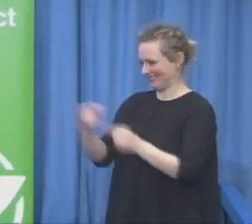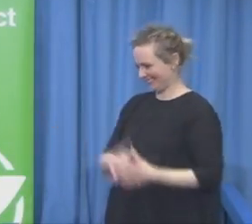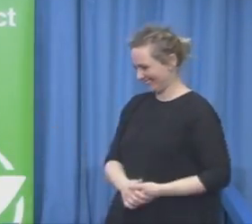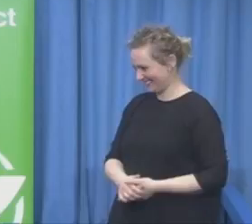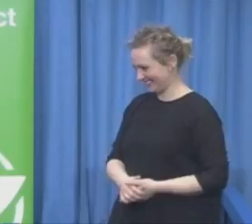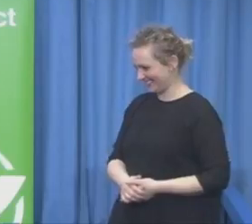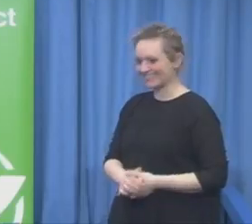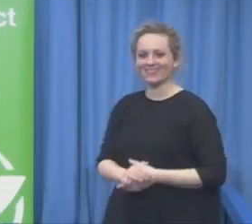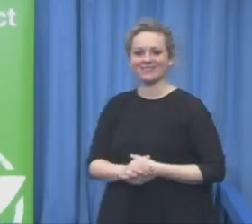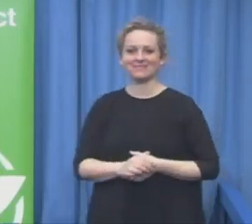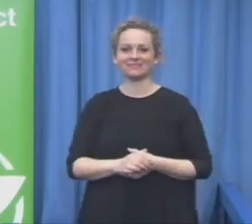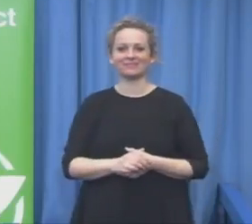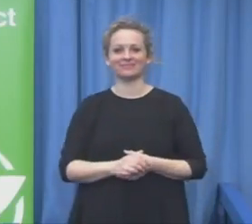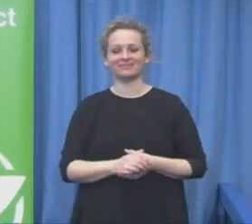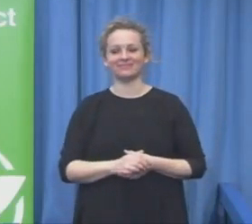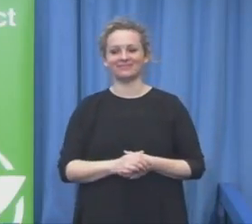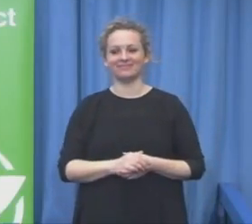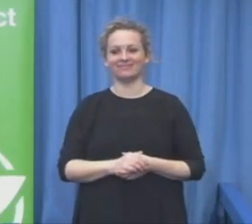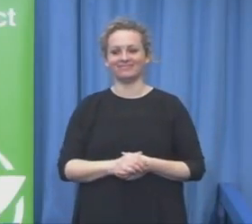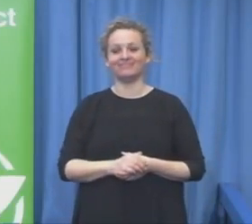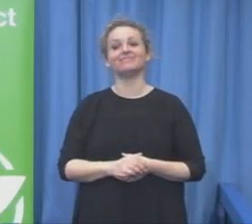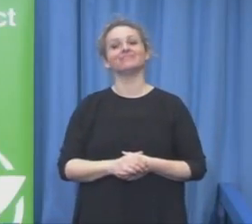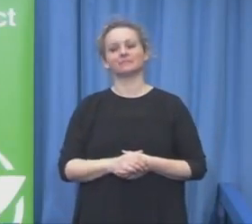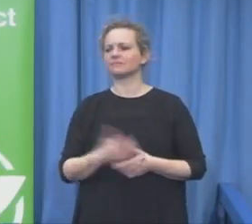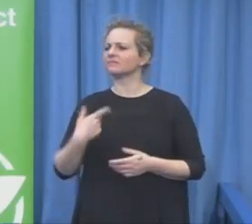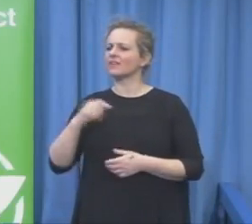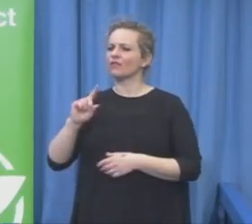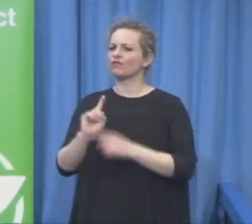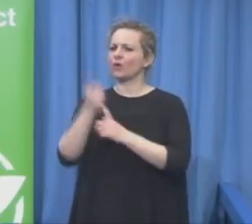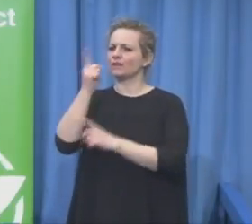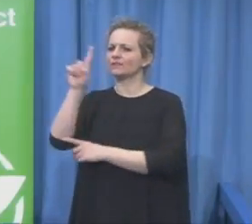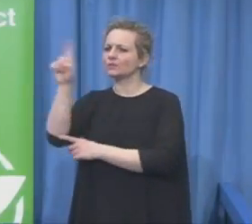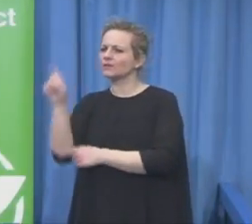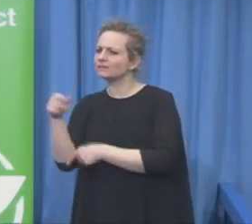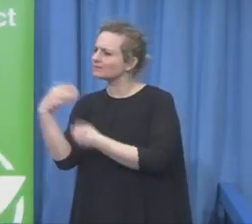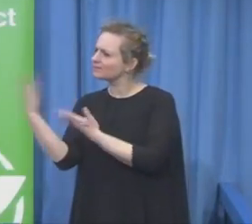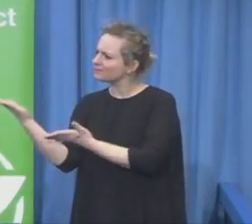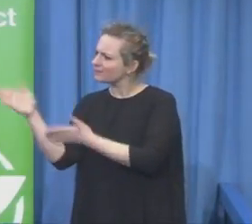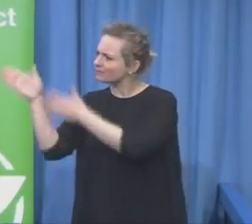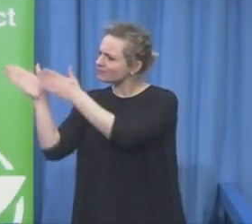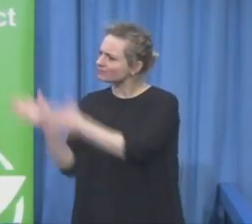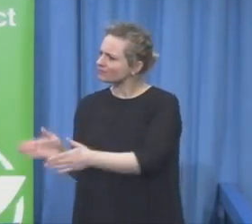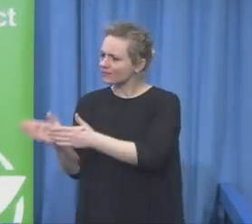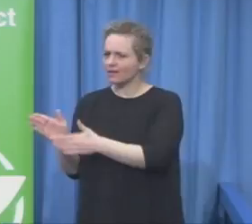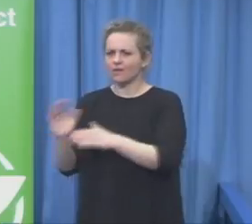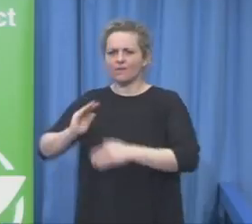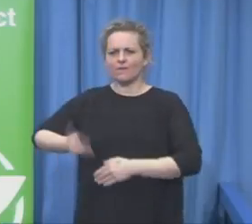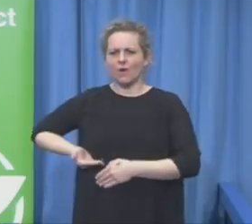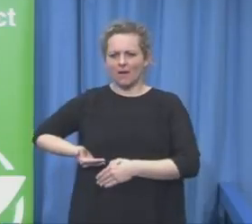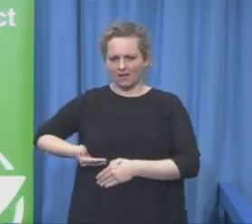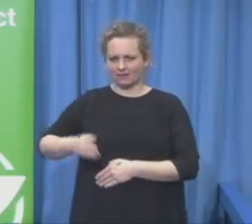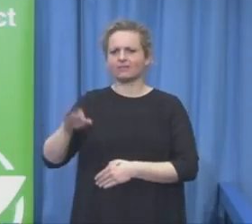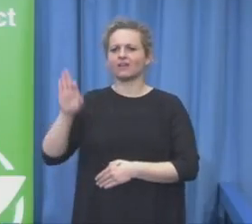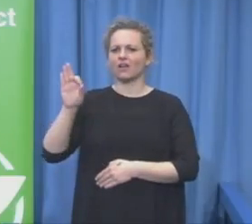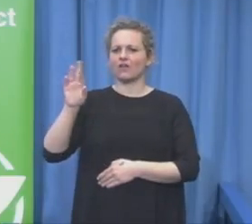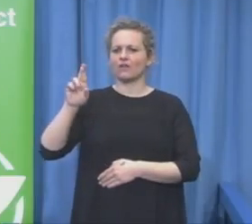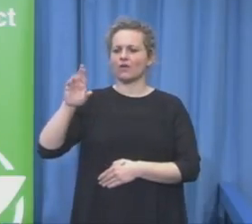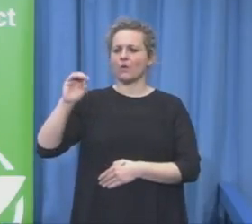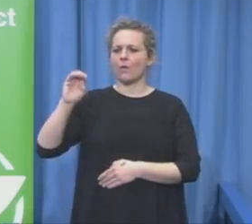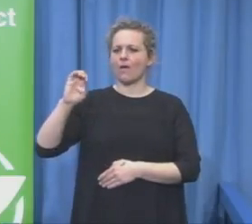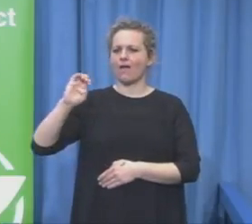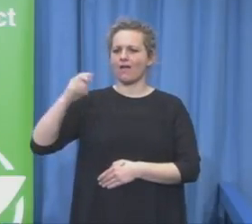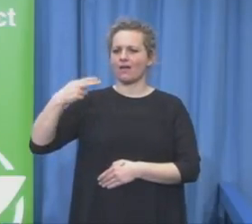is for Welburger. And that is, what are the barriers to employment for persons with learning